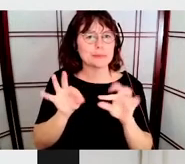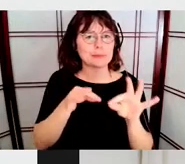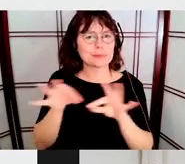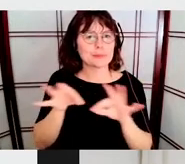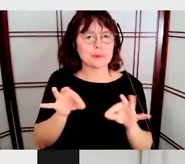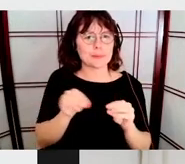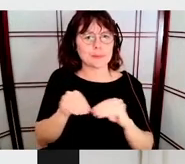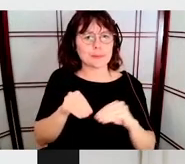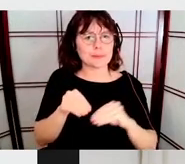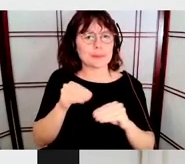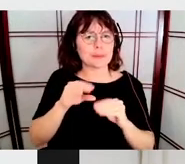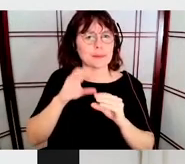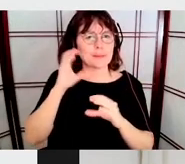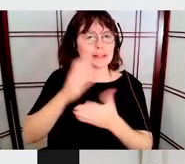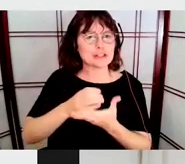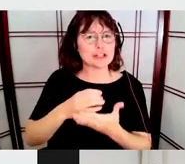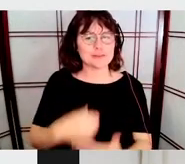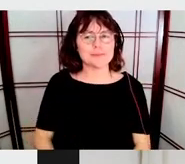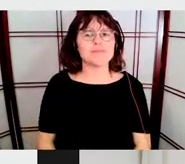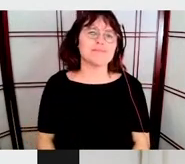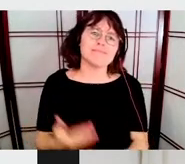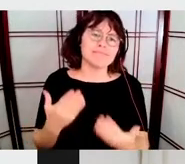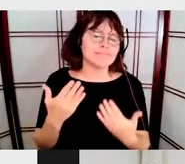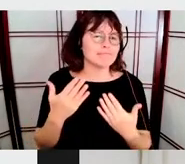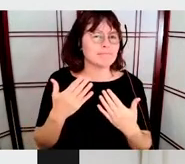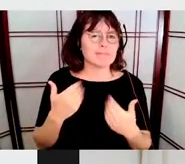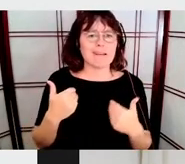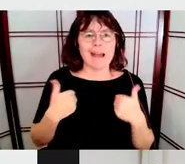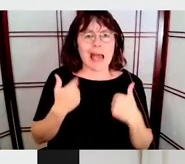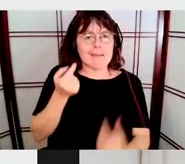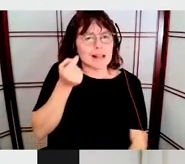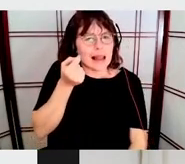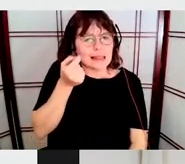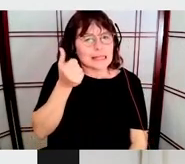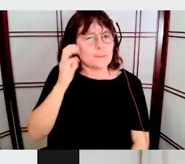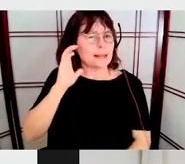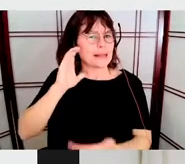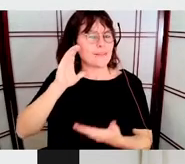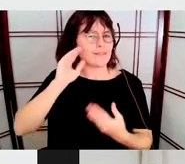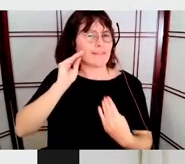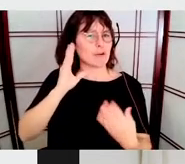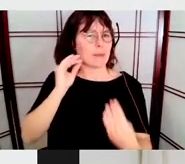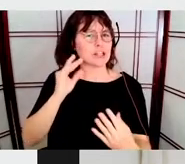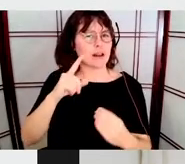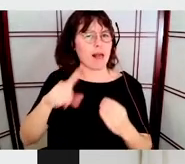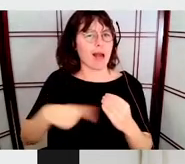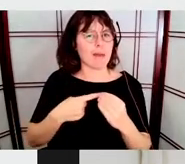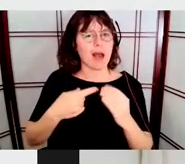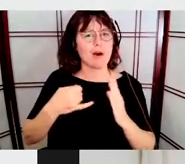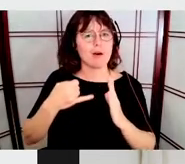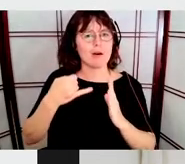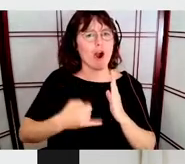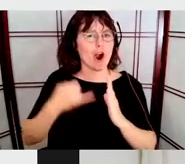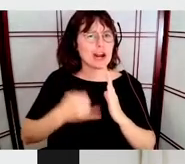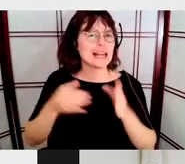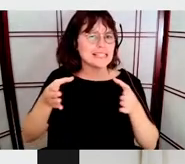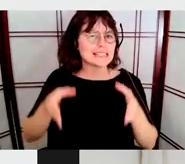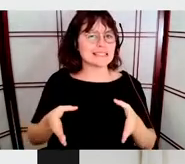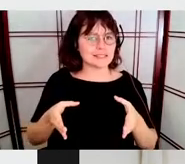the ear and that belongs to you was a Uruguayan person that did all the work.